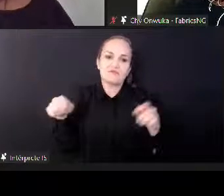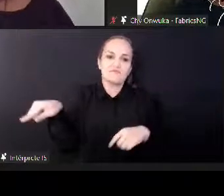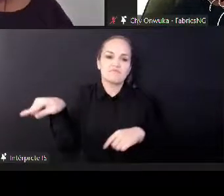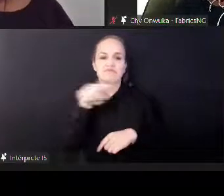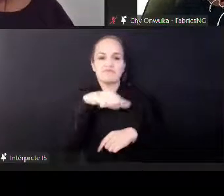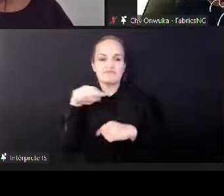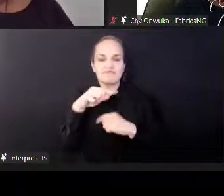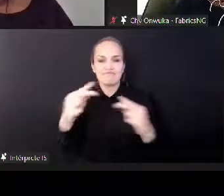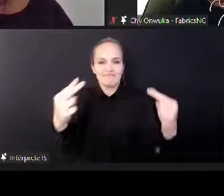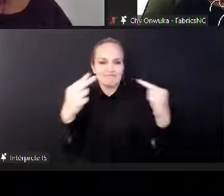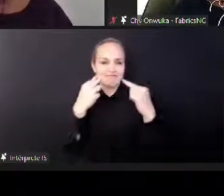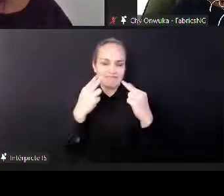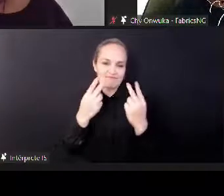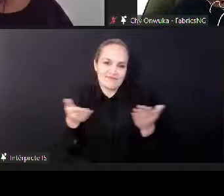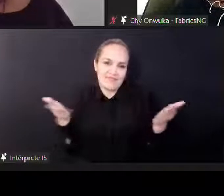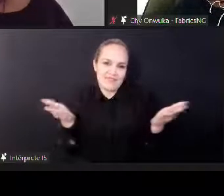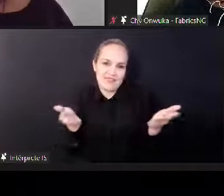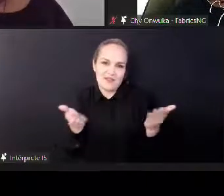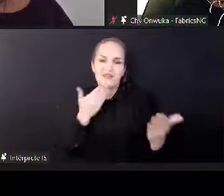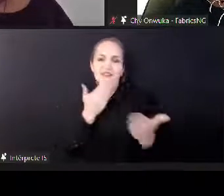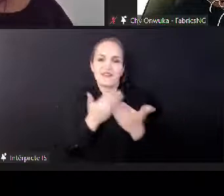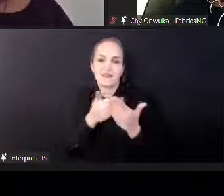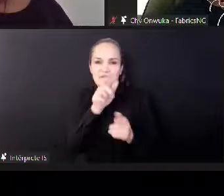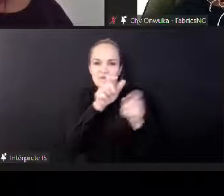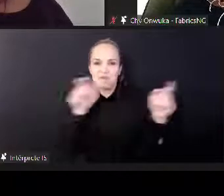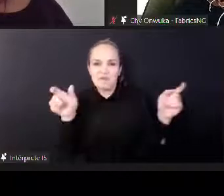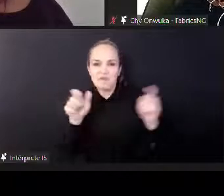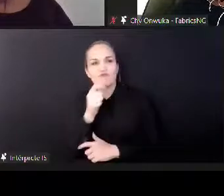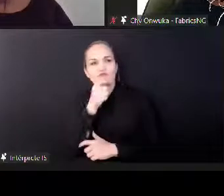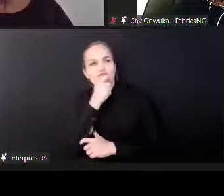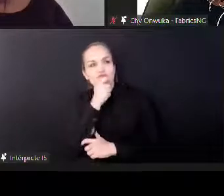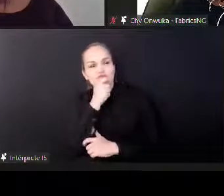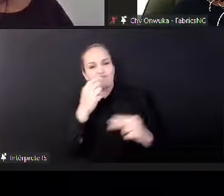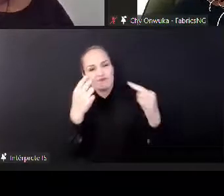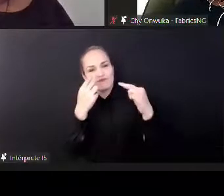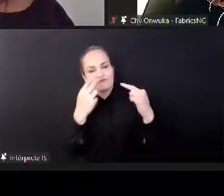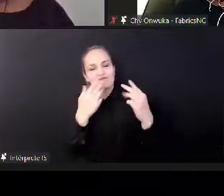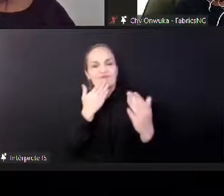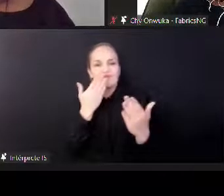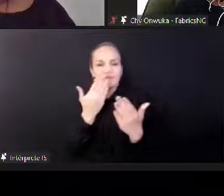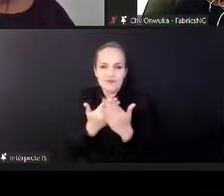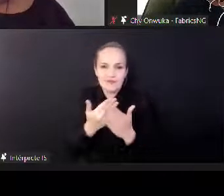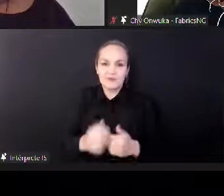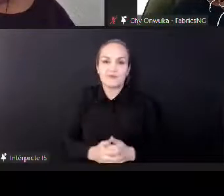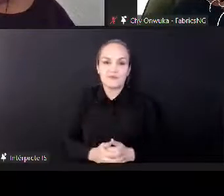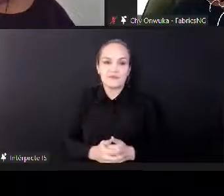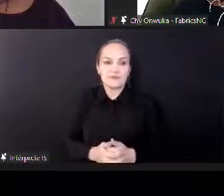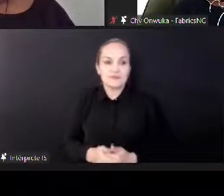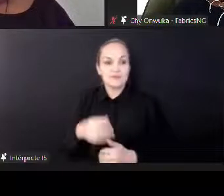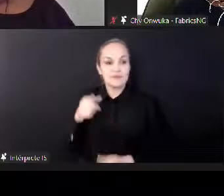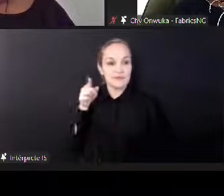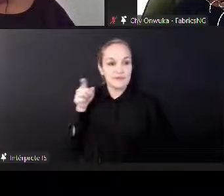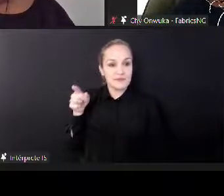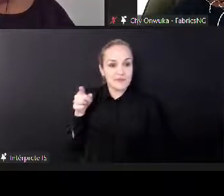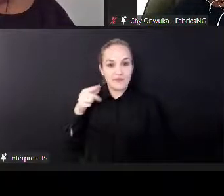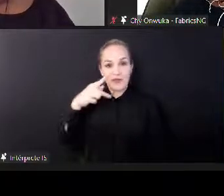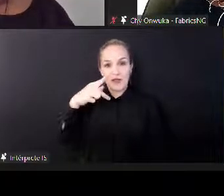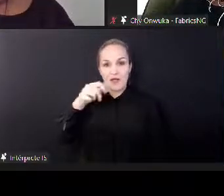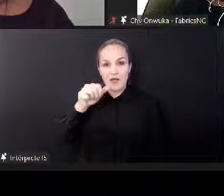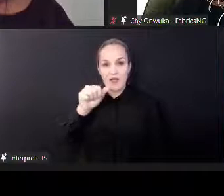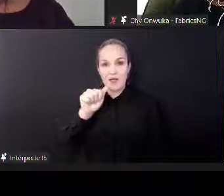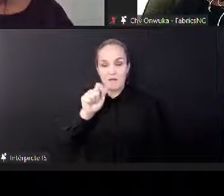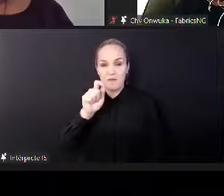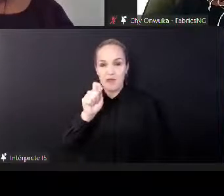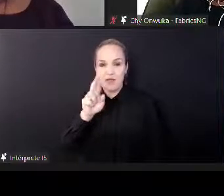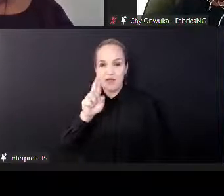visit everyone's websites. And Patrick, I'm going to hand it back to you to close us out. Thank you, Shane.